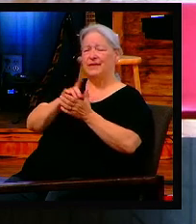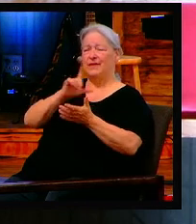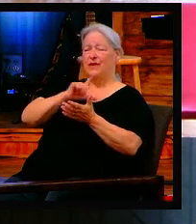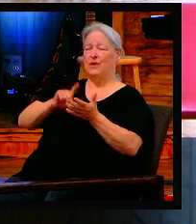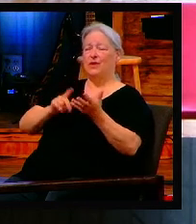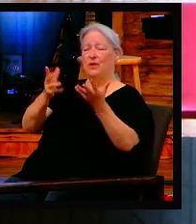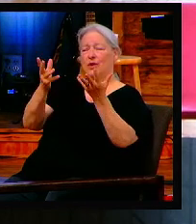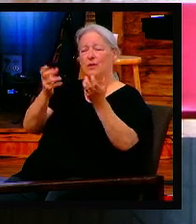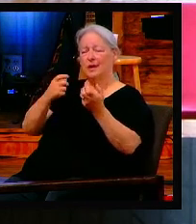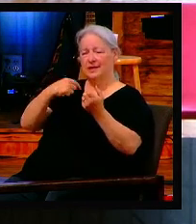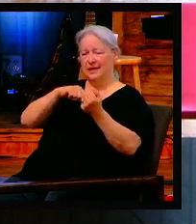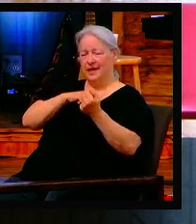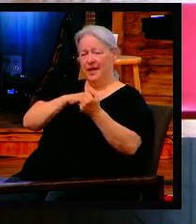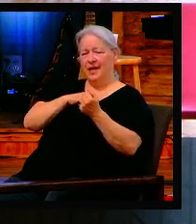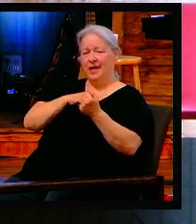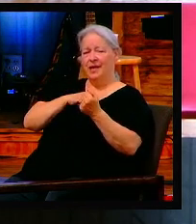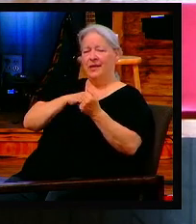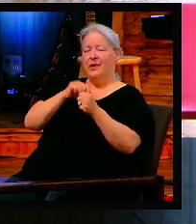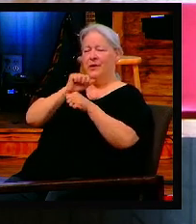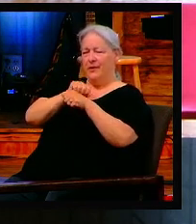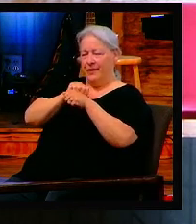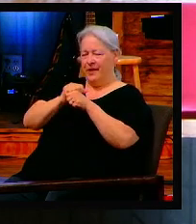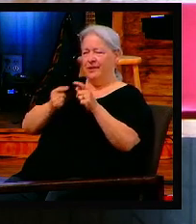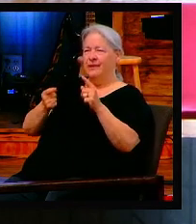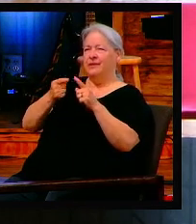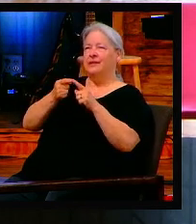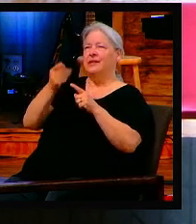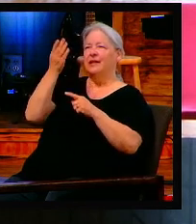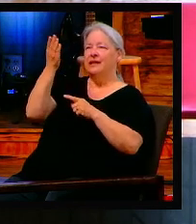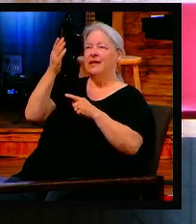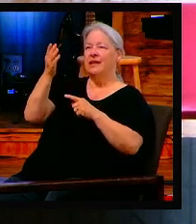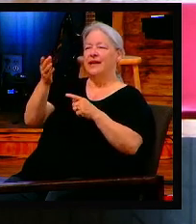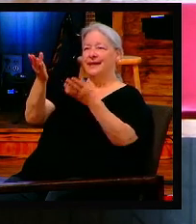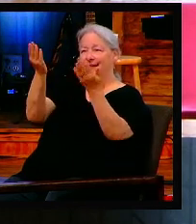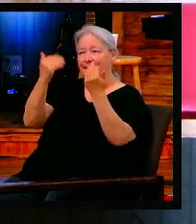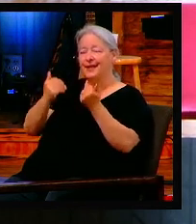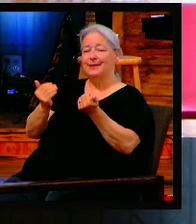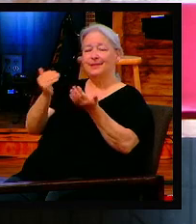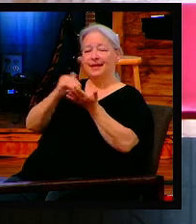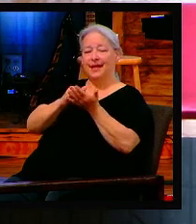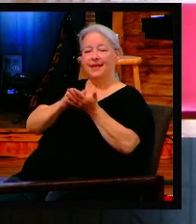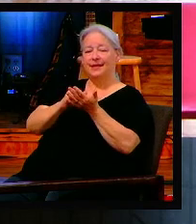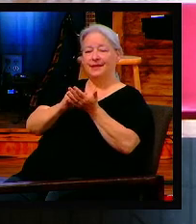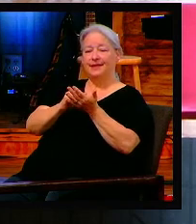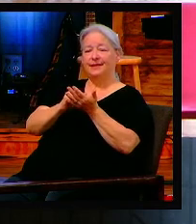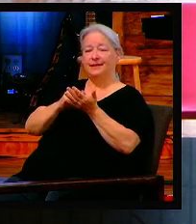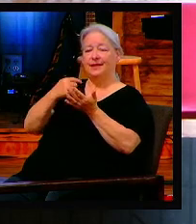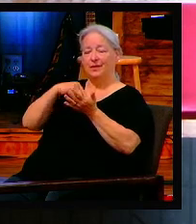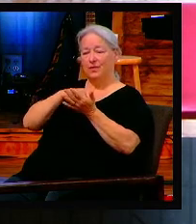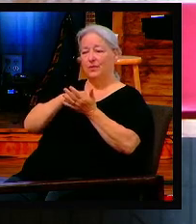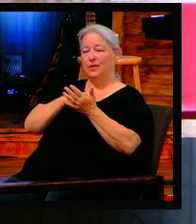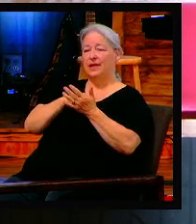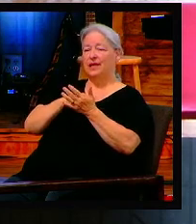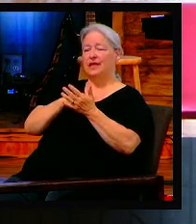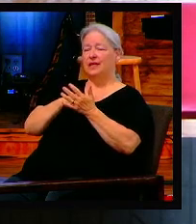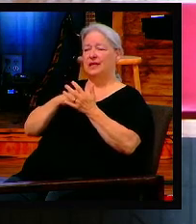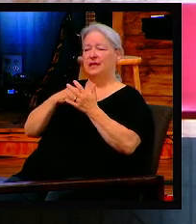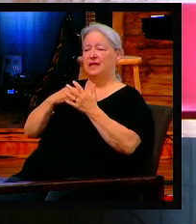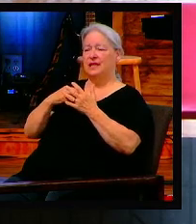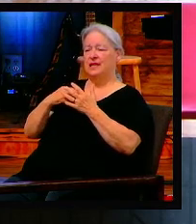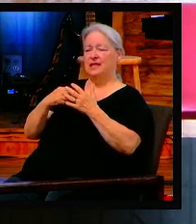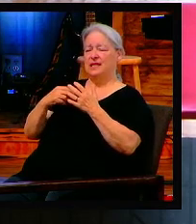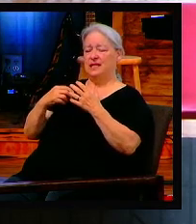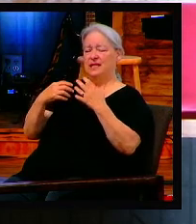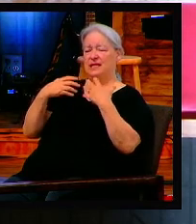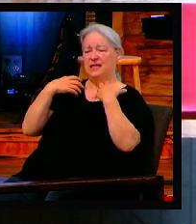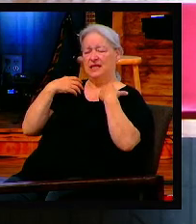until I return. I believe one of the mandates and duties and obligations of a Christian is hold the line as long as possible. You hold the line as long